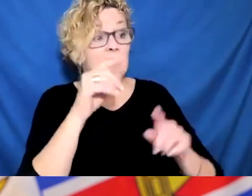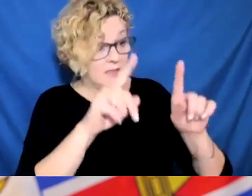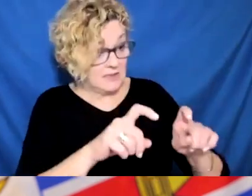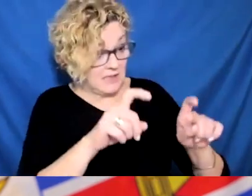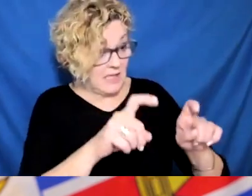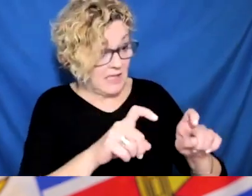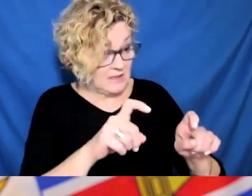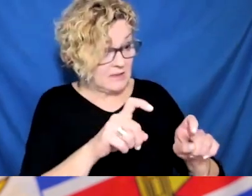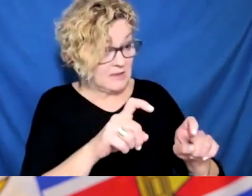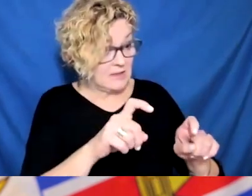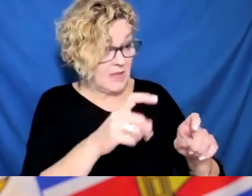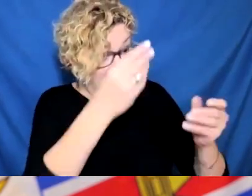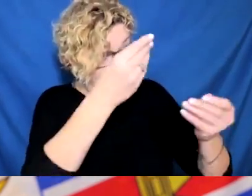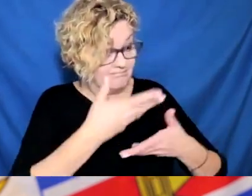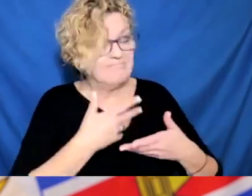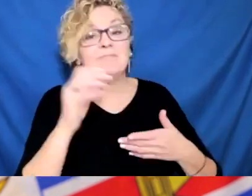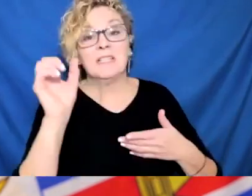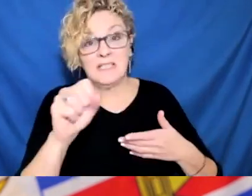transmission in the family.